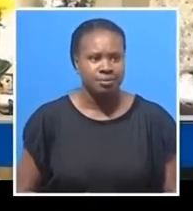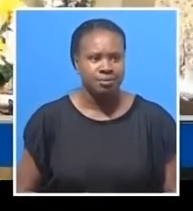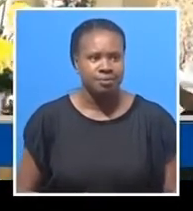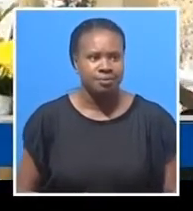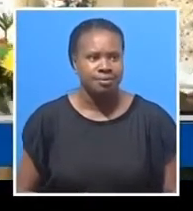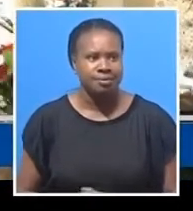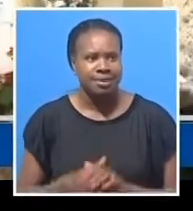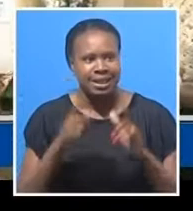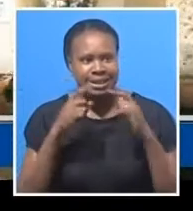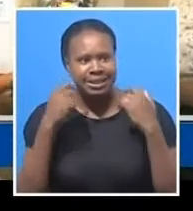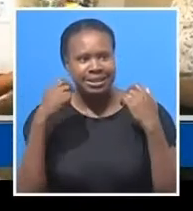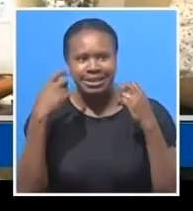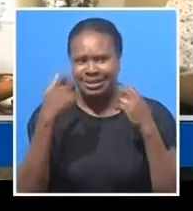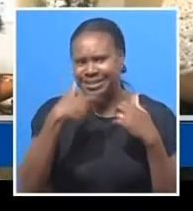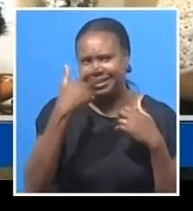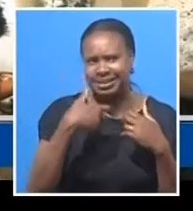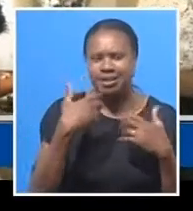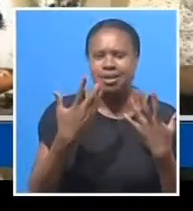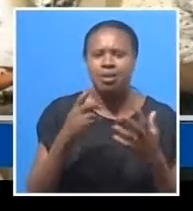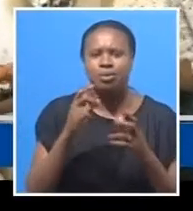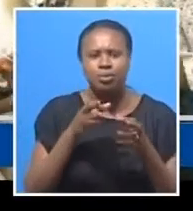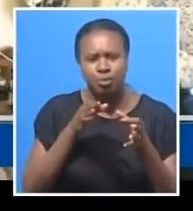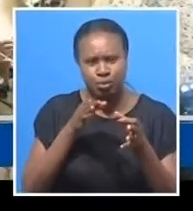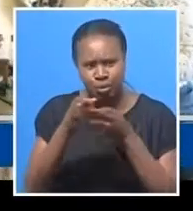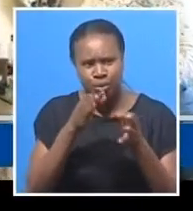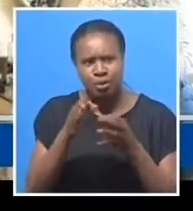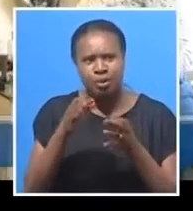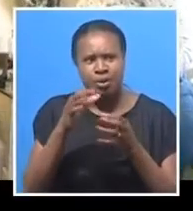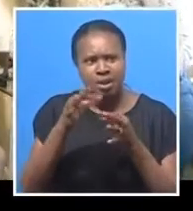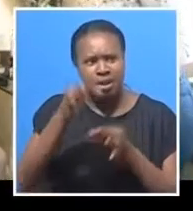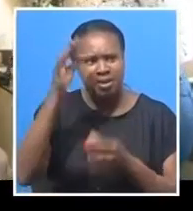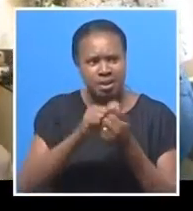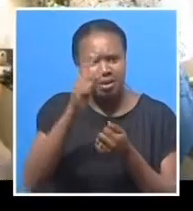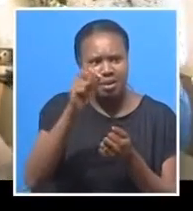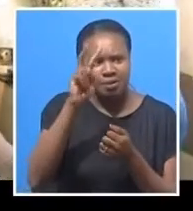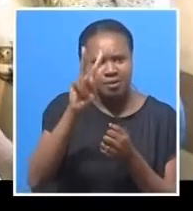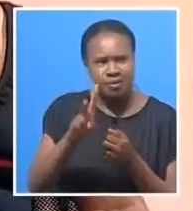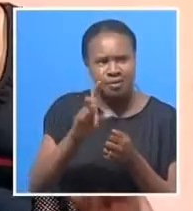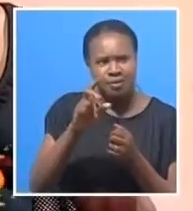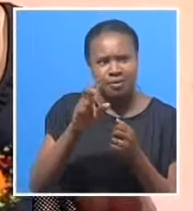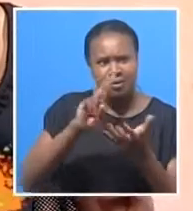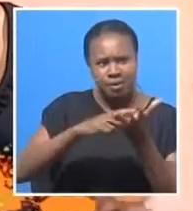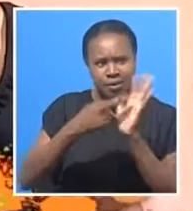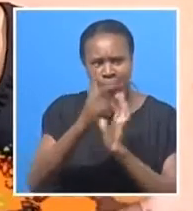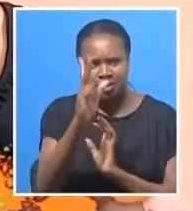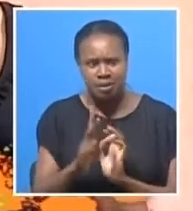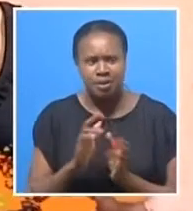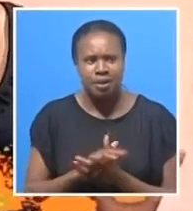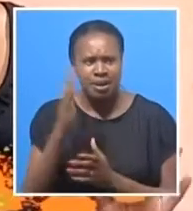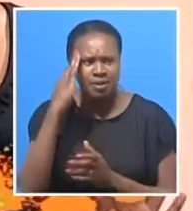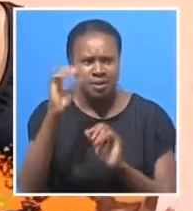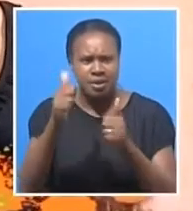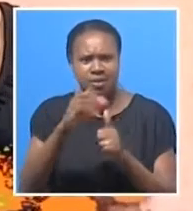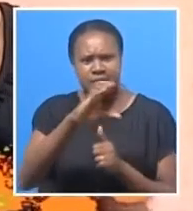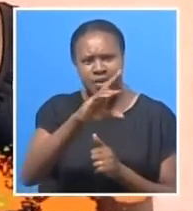Bubbly, giggly and brave is how one would describe the radio and television personality, Nancy Muño, also known as